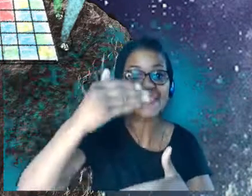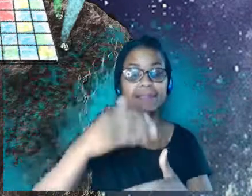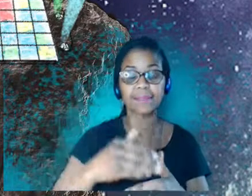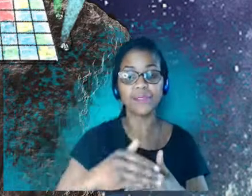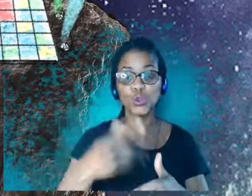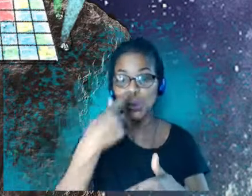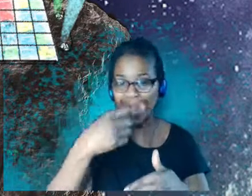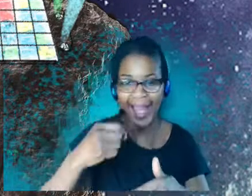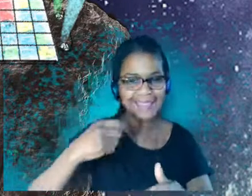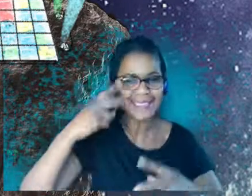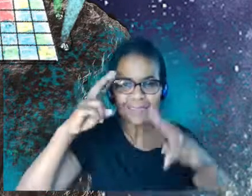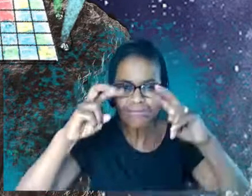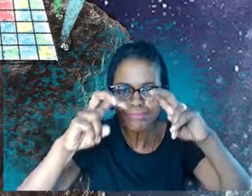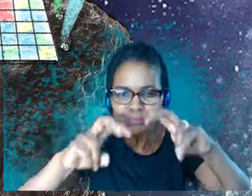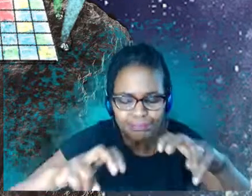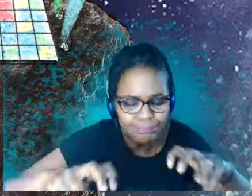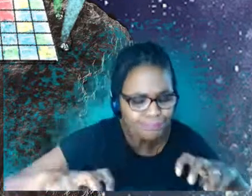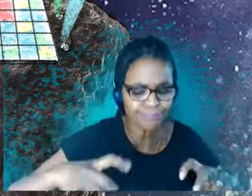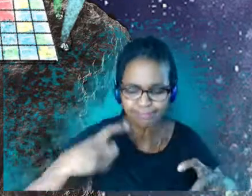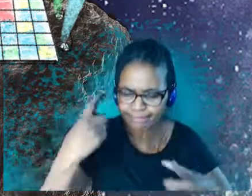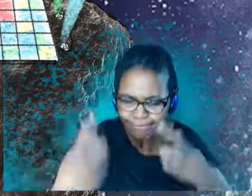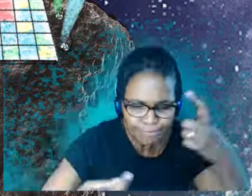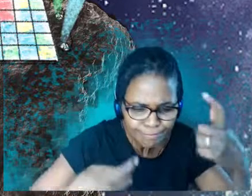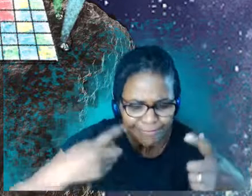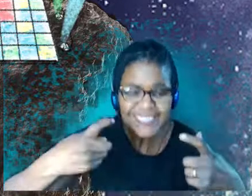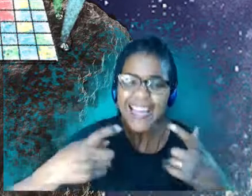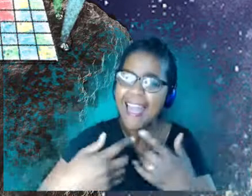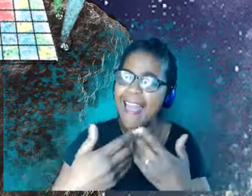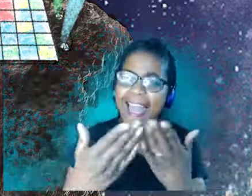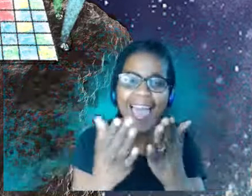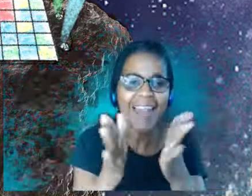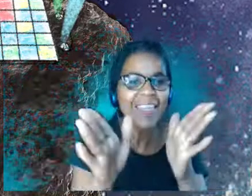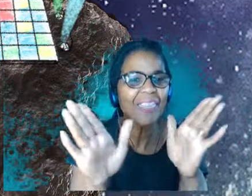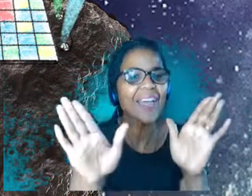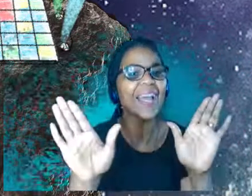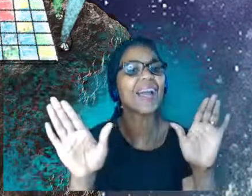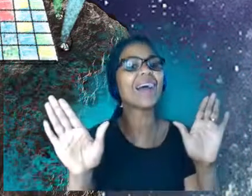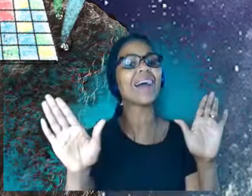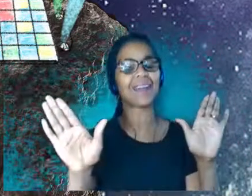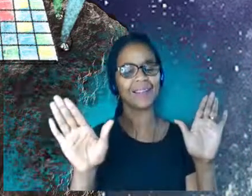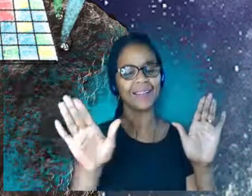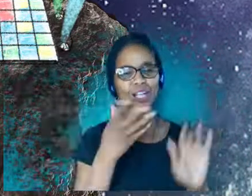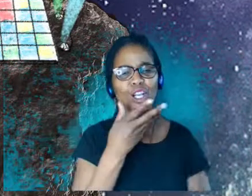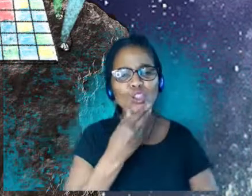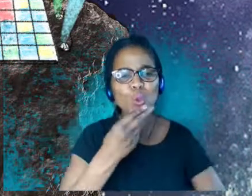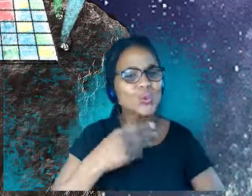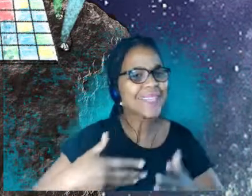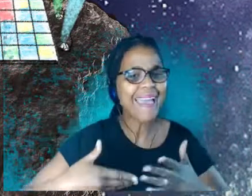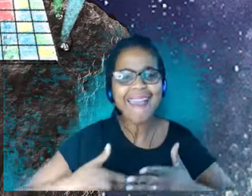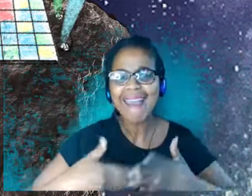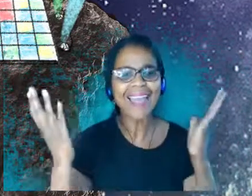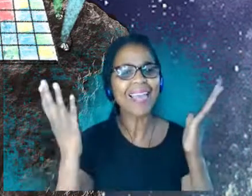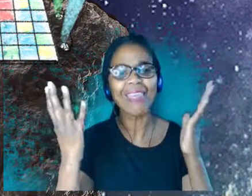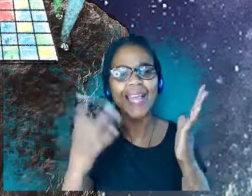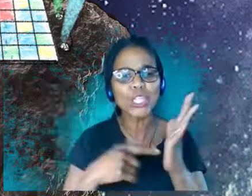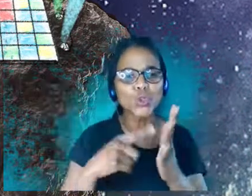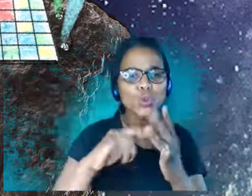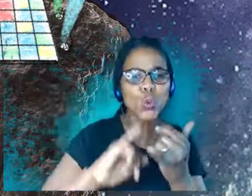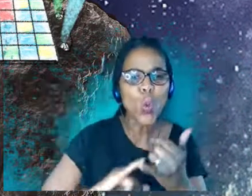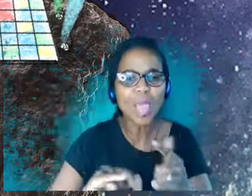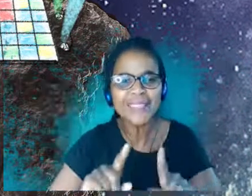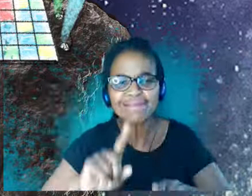create with just a bountiful amount of tools and things like that. And I've seen people make